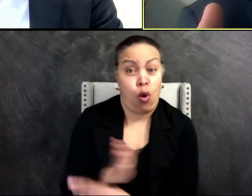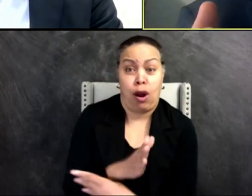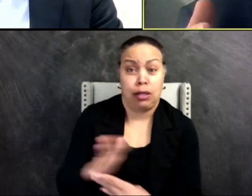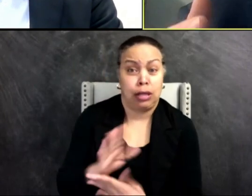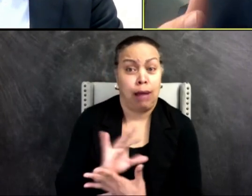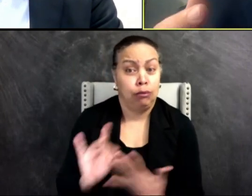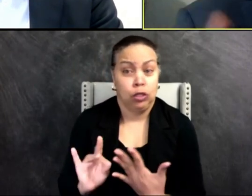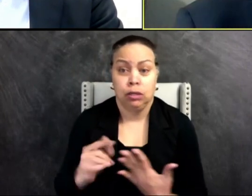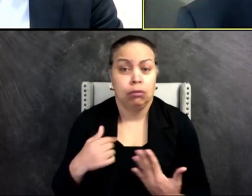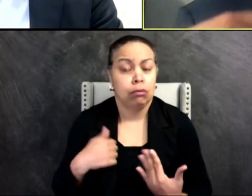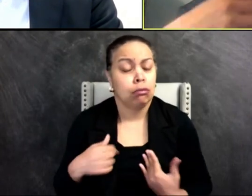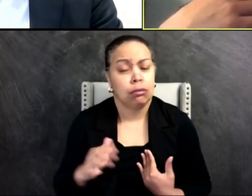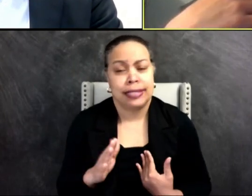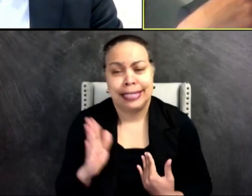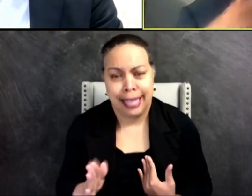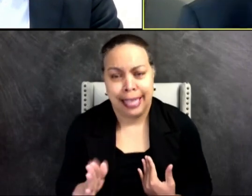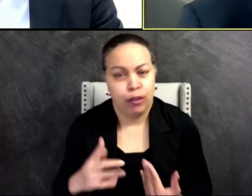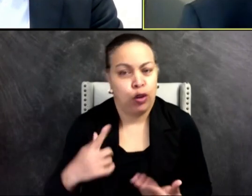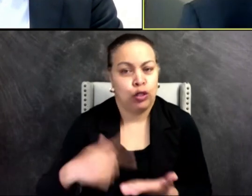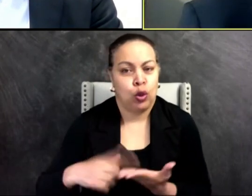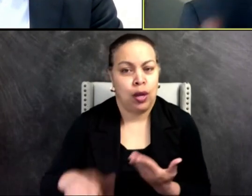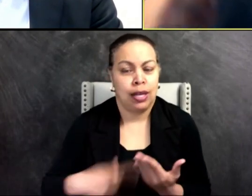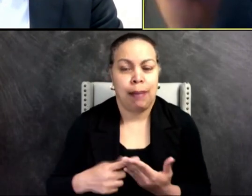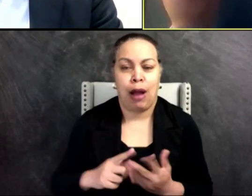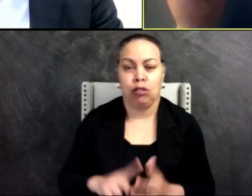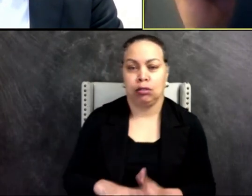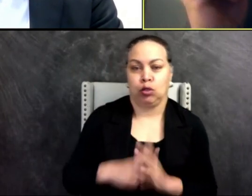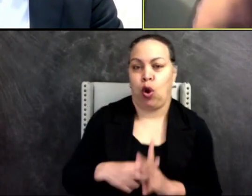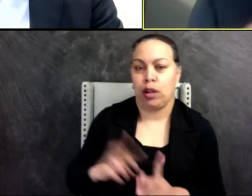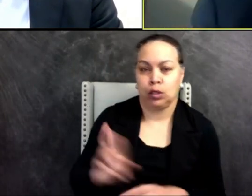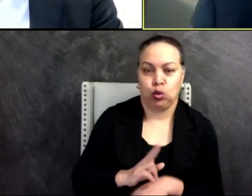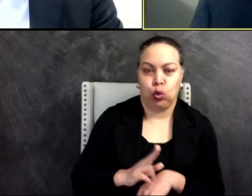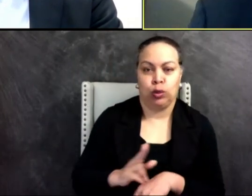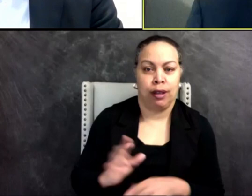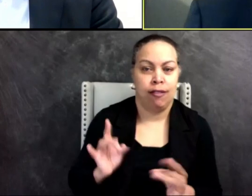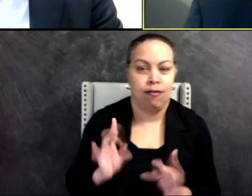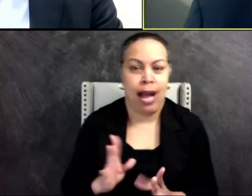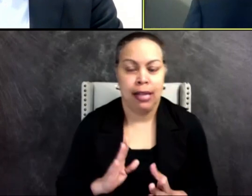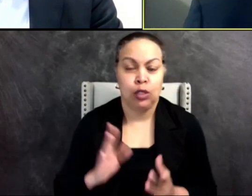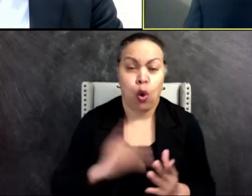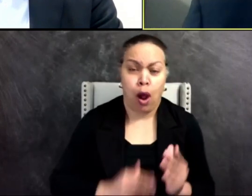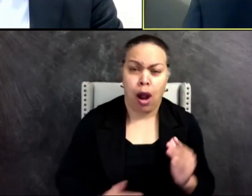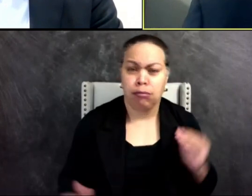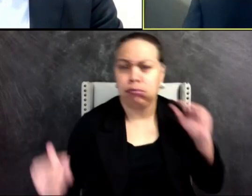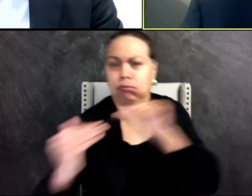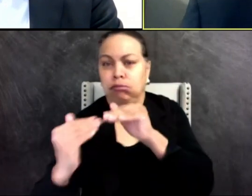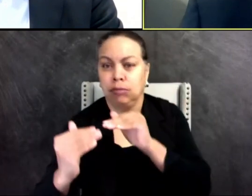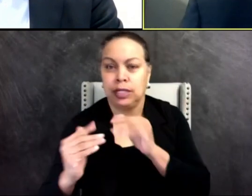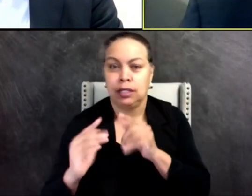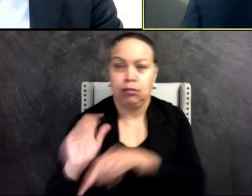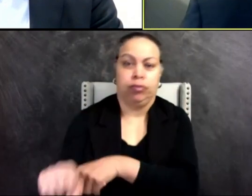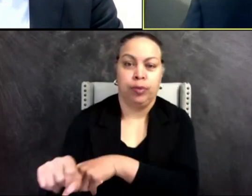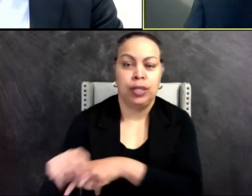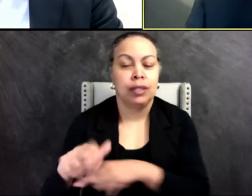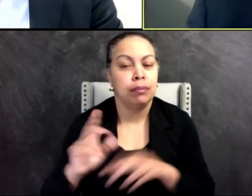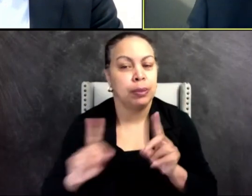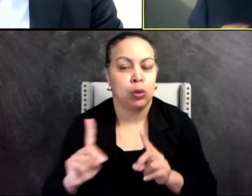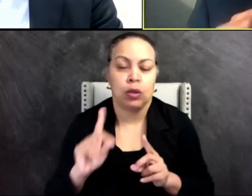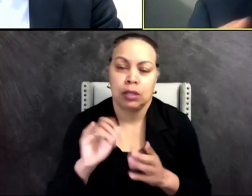talking about initiating violence or taking the fight to somebody. That's just not what we do.